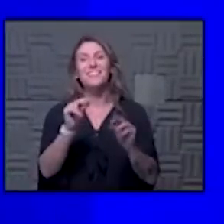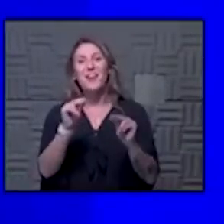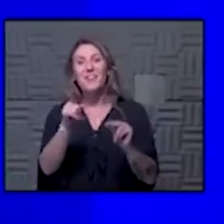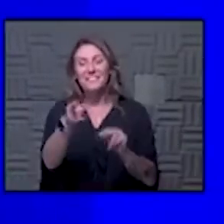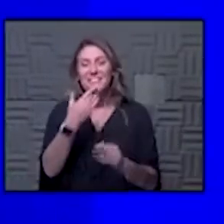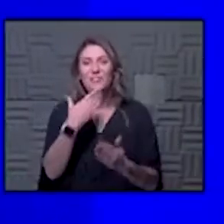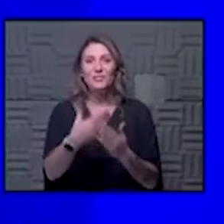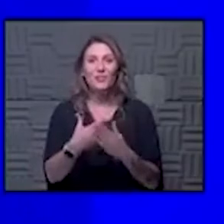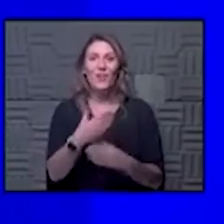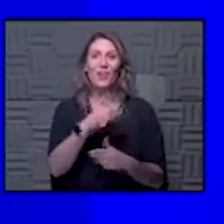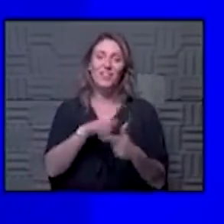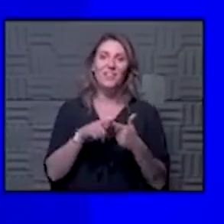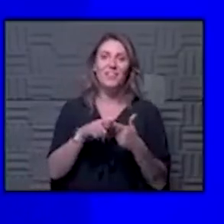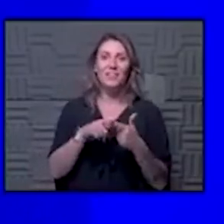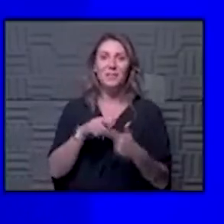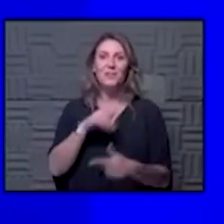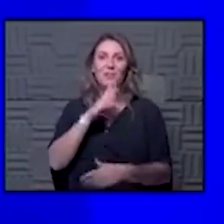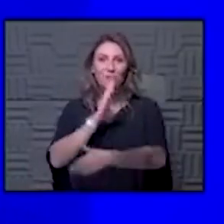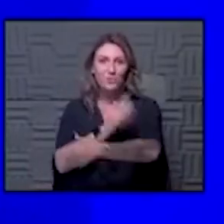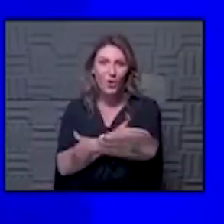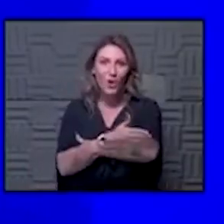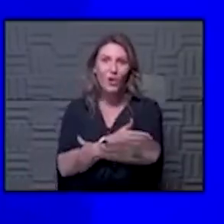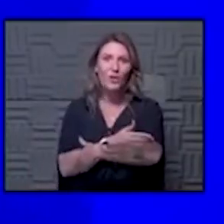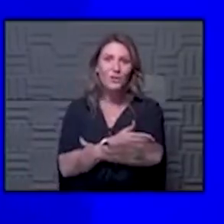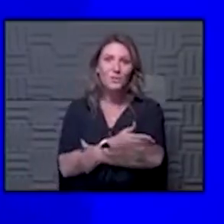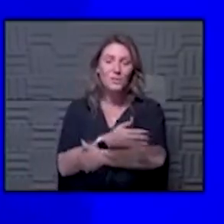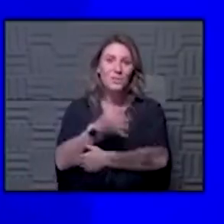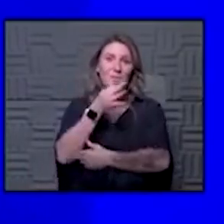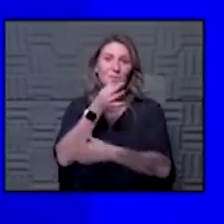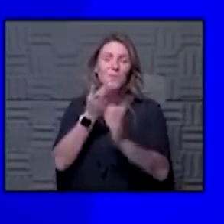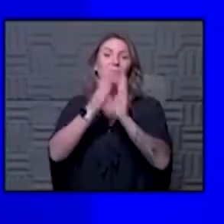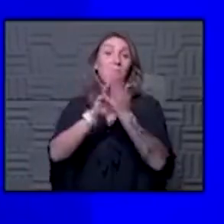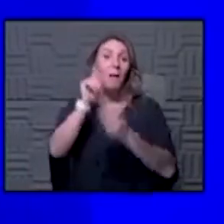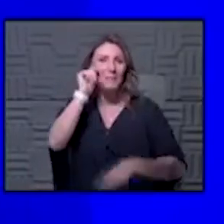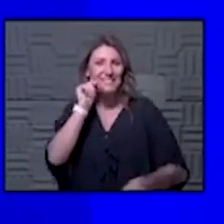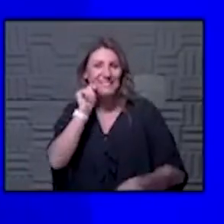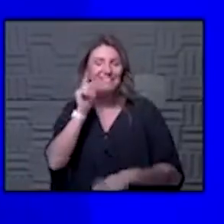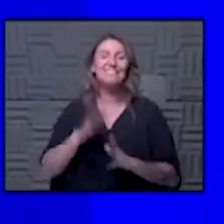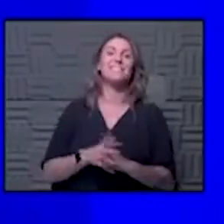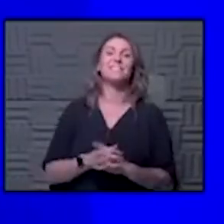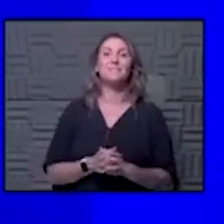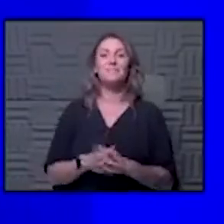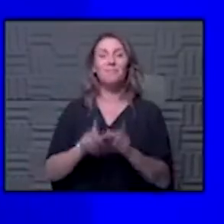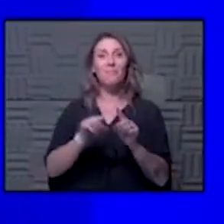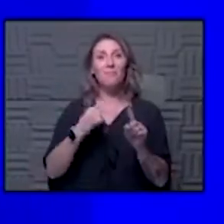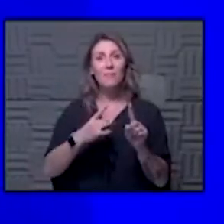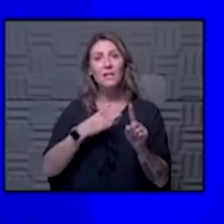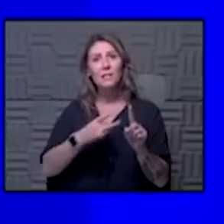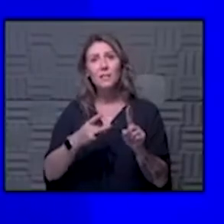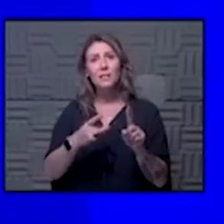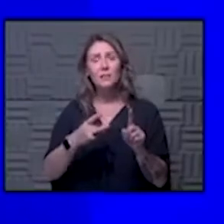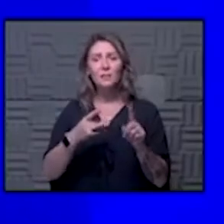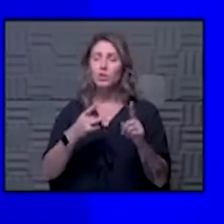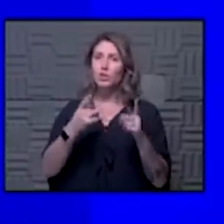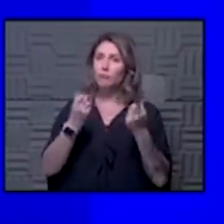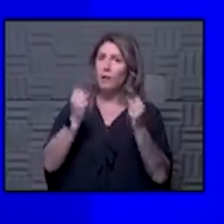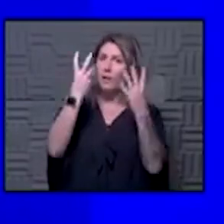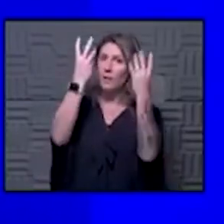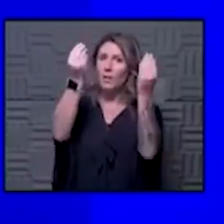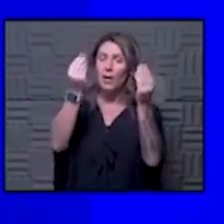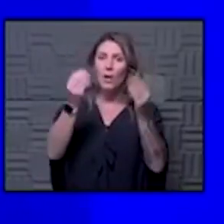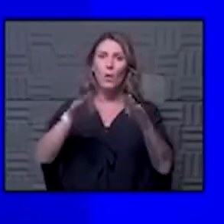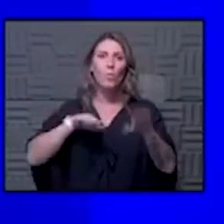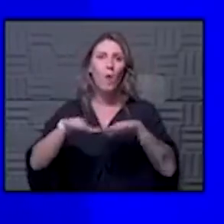then my uh i have a daughter who this will soon be a teenager but um you know i like to try and get out especially